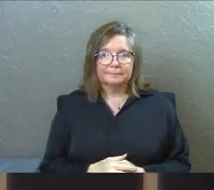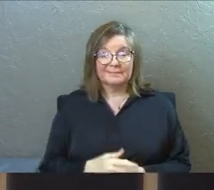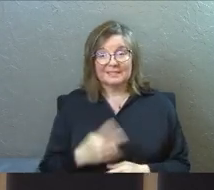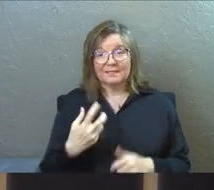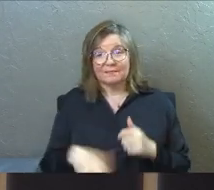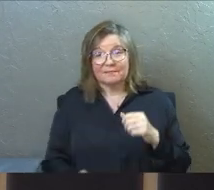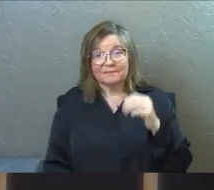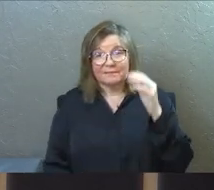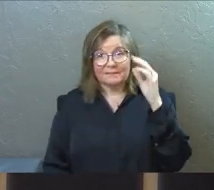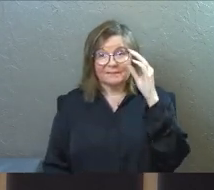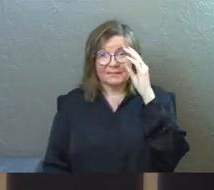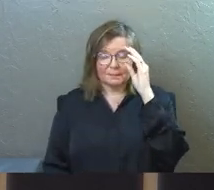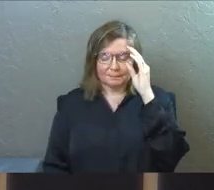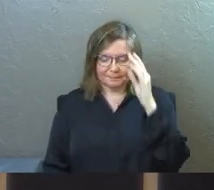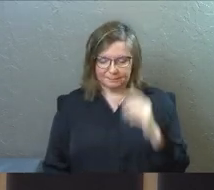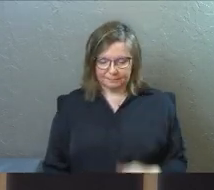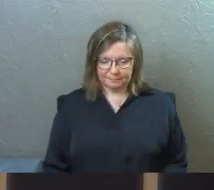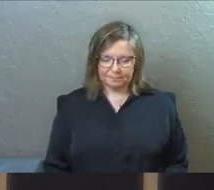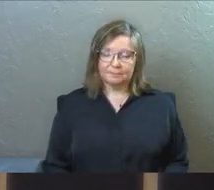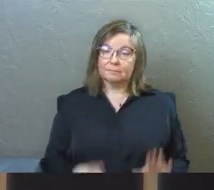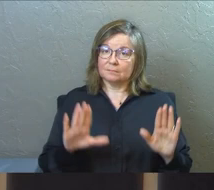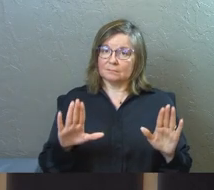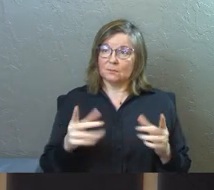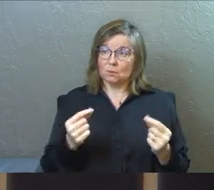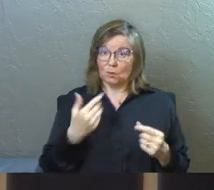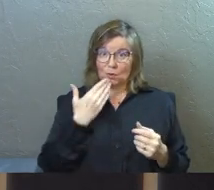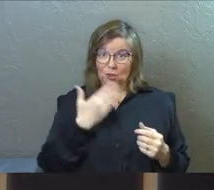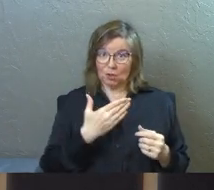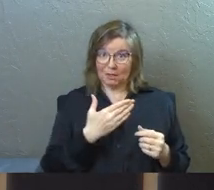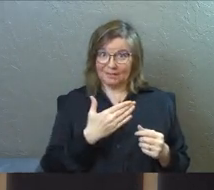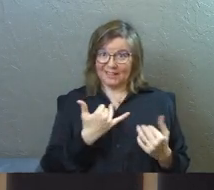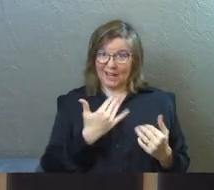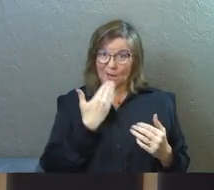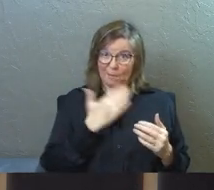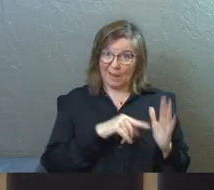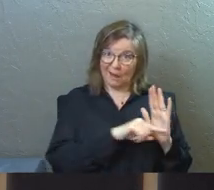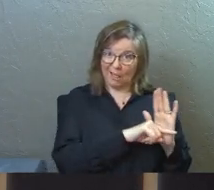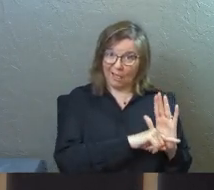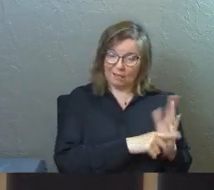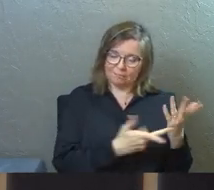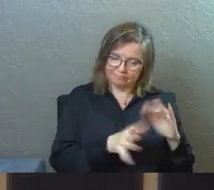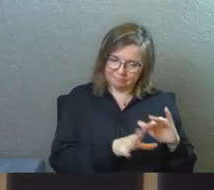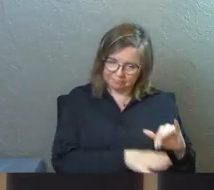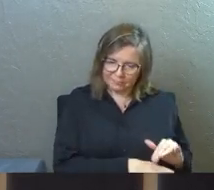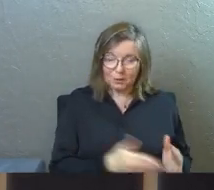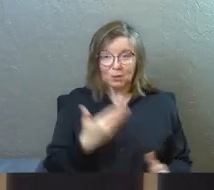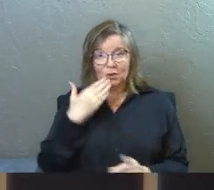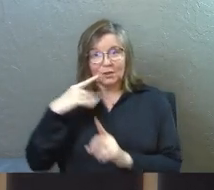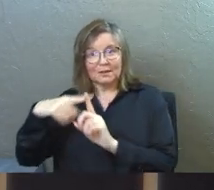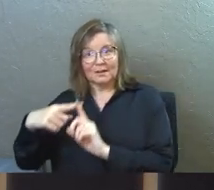it's tough. So should we do some good news? Let's do some good news.